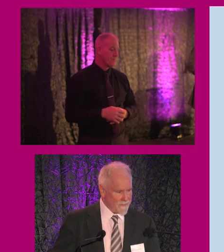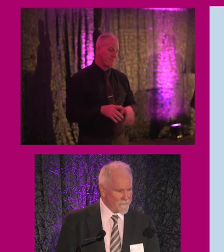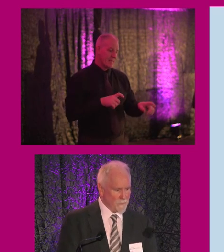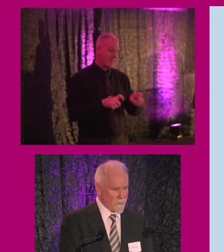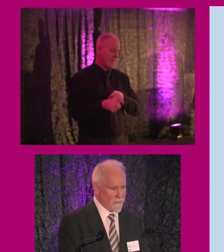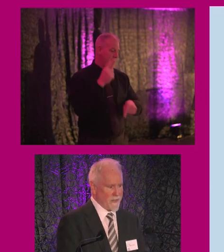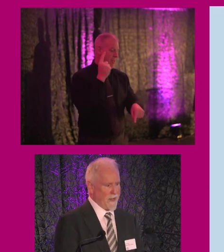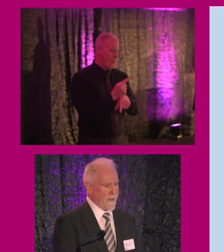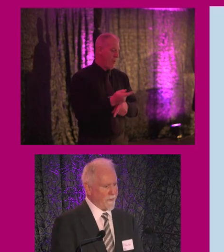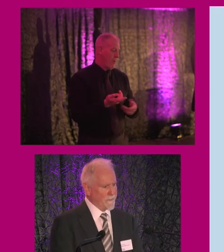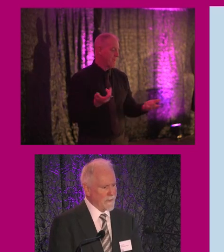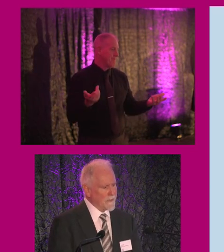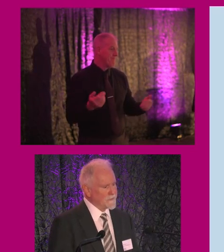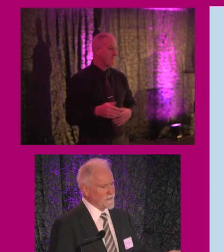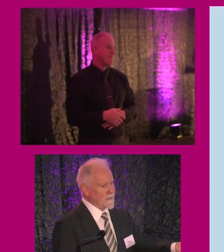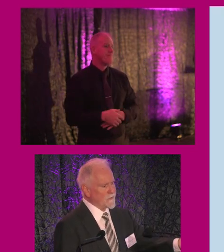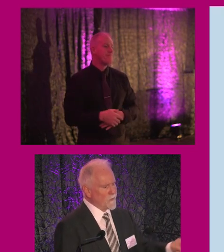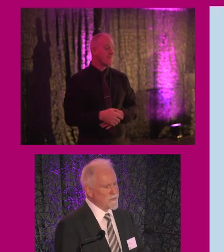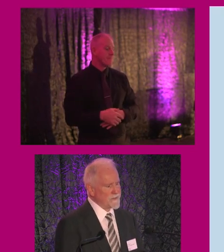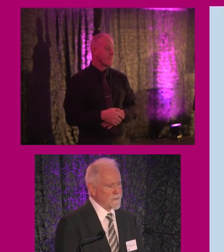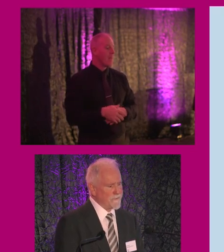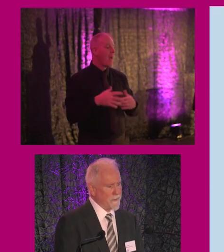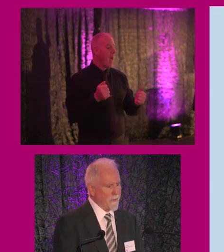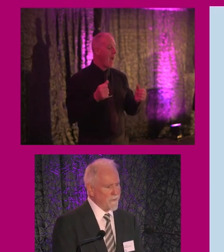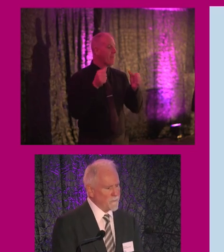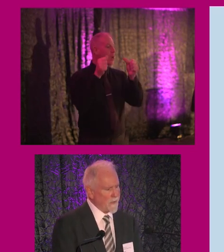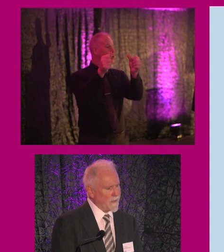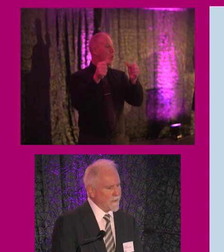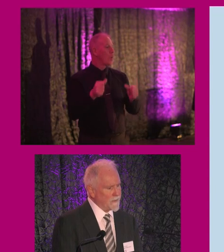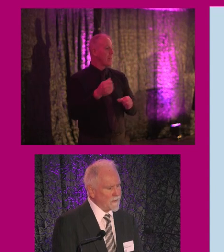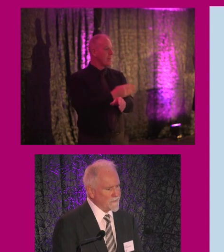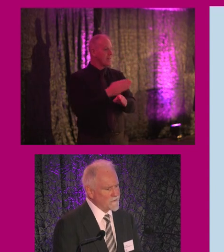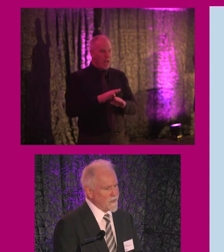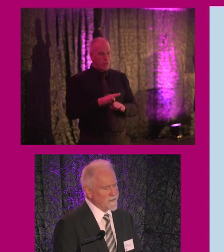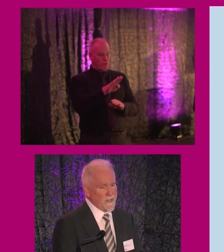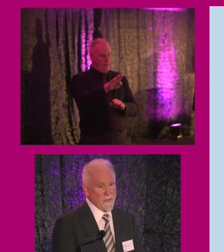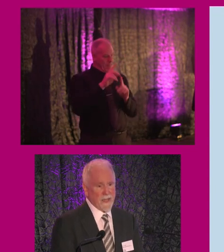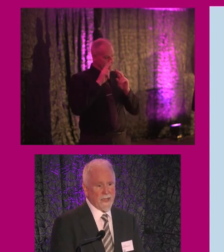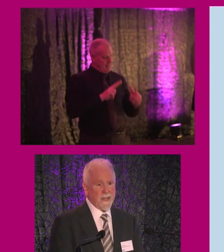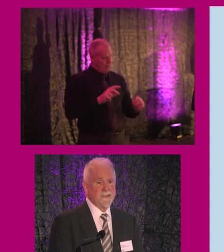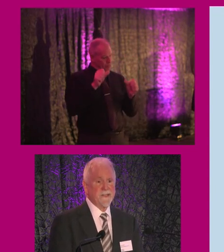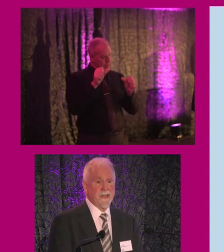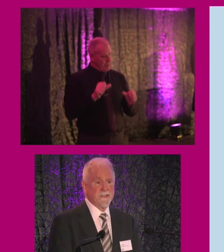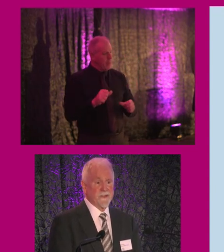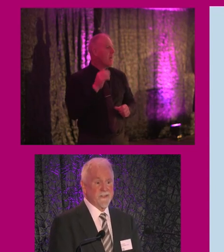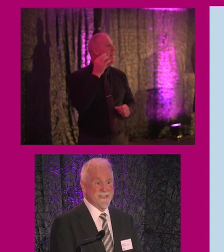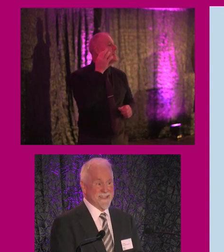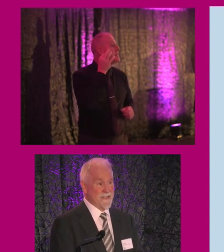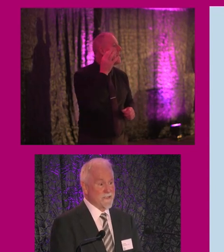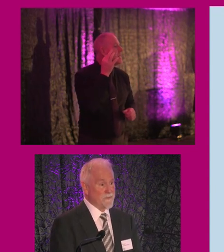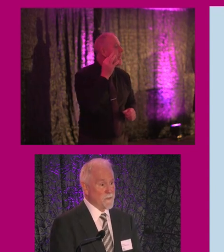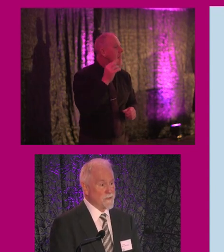still there from what we can gather. There's a little notice at the very bottom on the screen saying teenagers